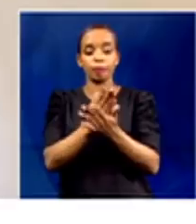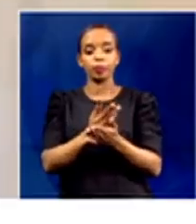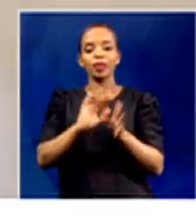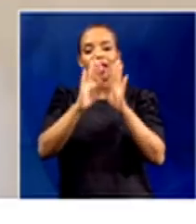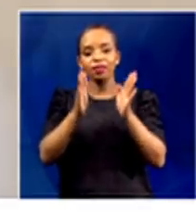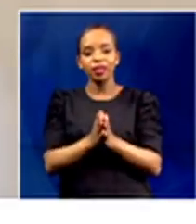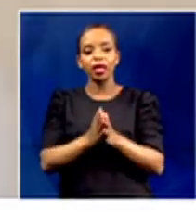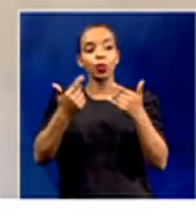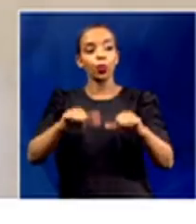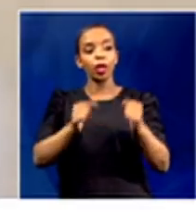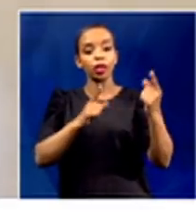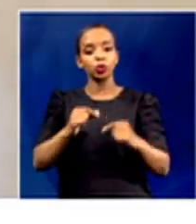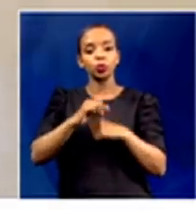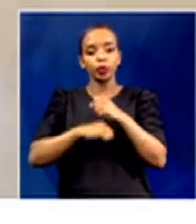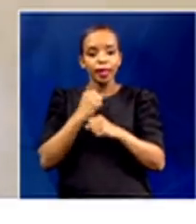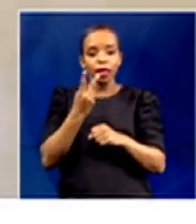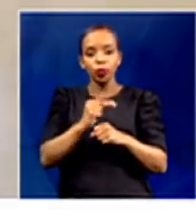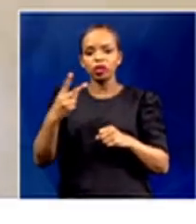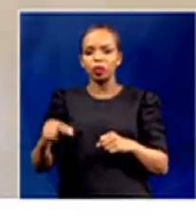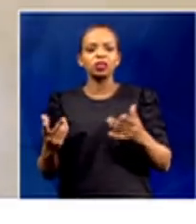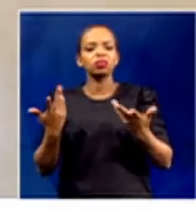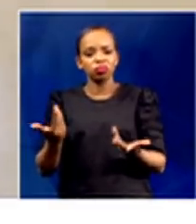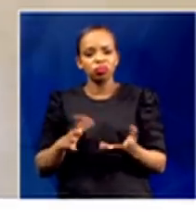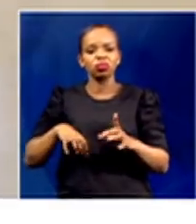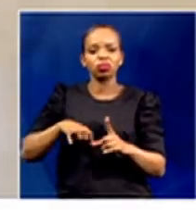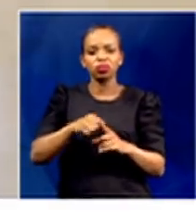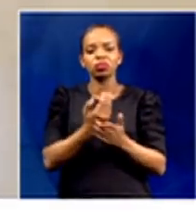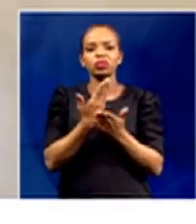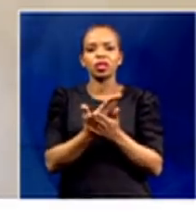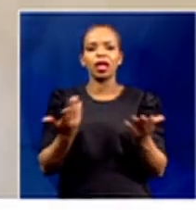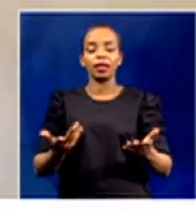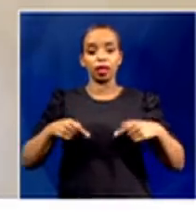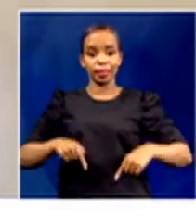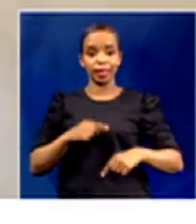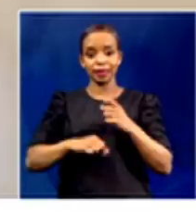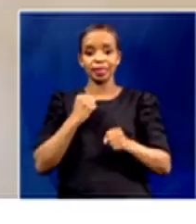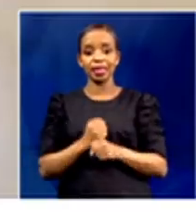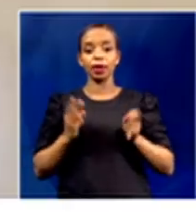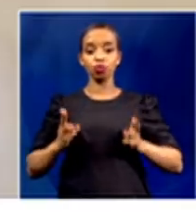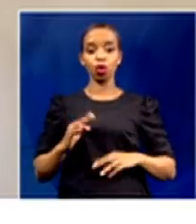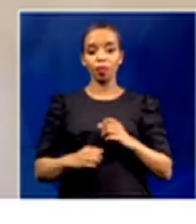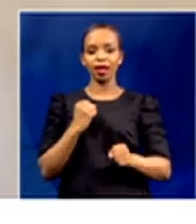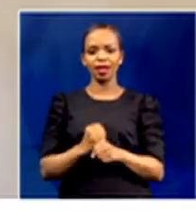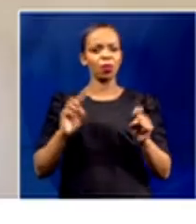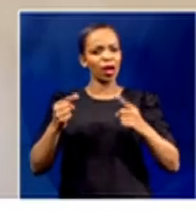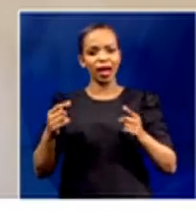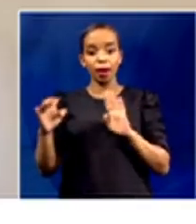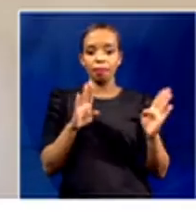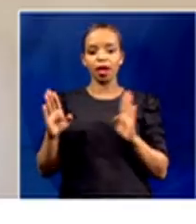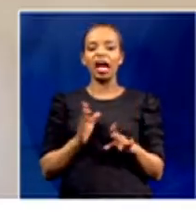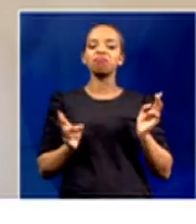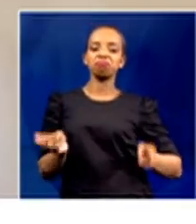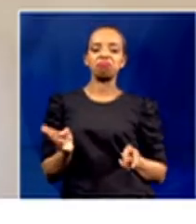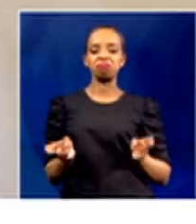in 2020. That's not a normal year. We can't behave as if 2020 is a normal year. This thing